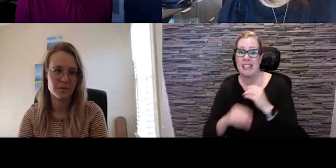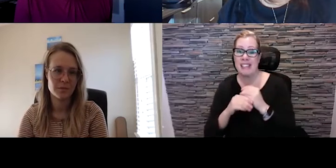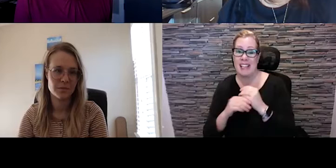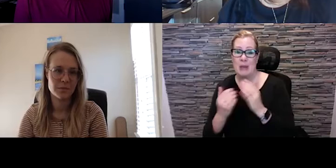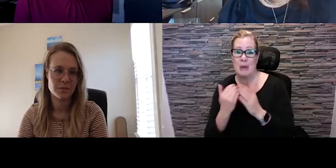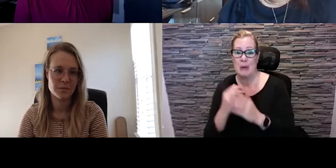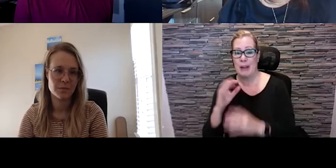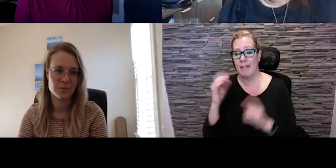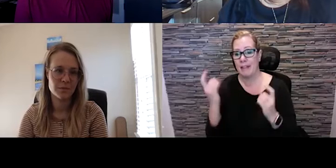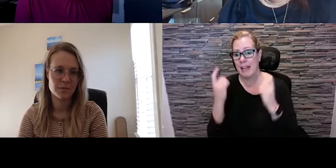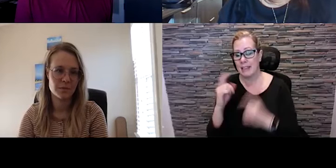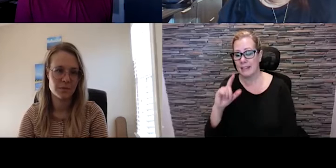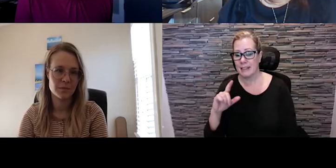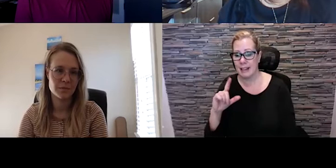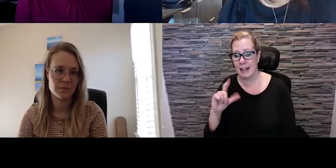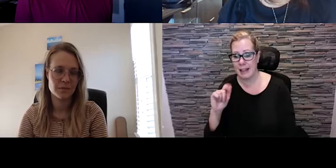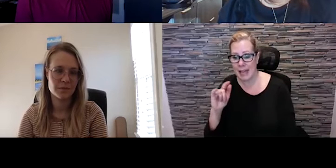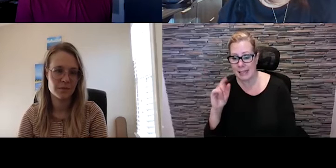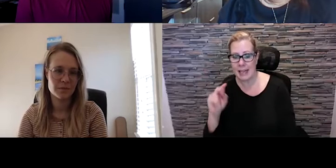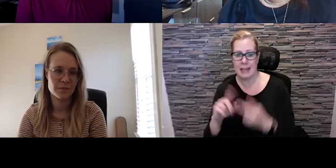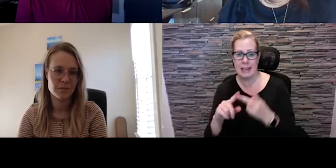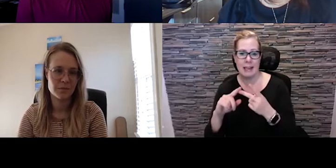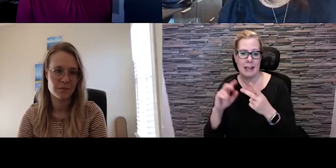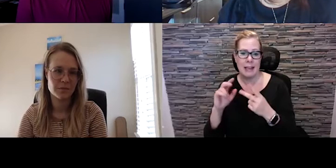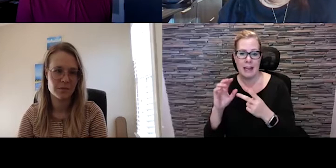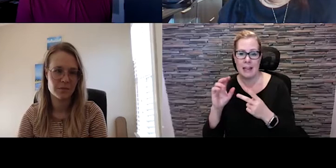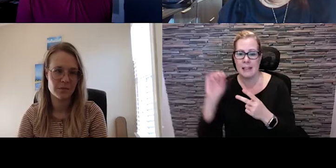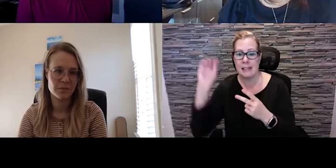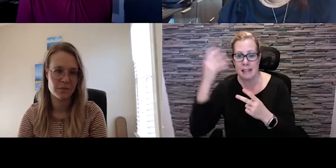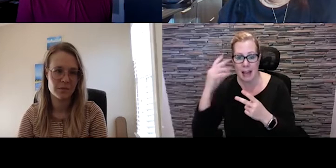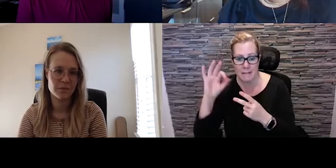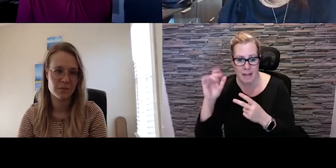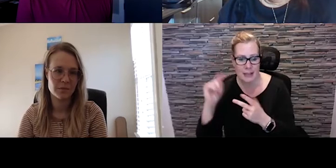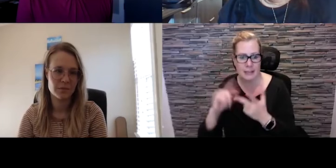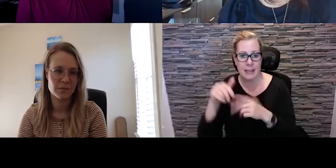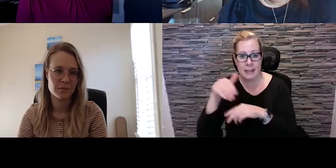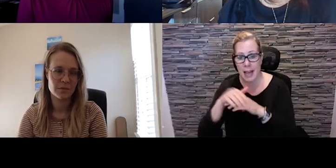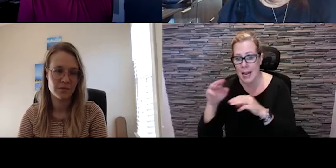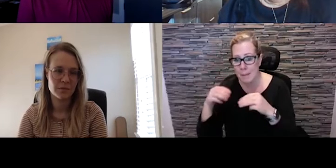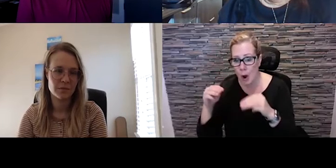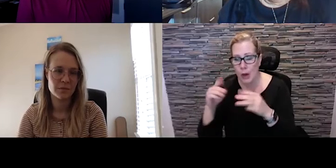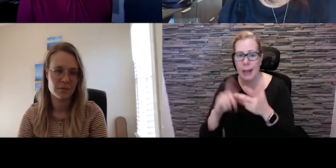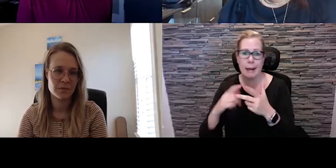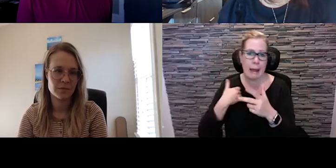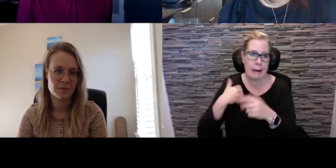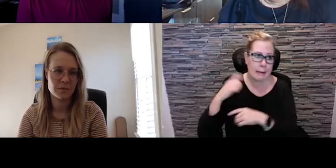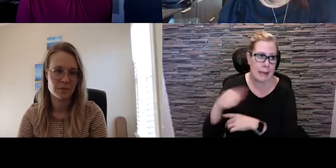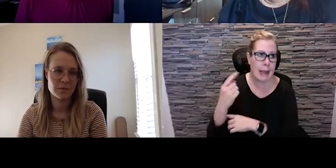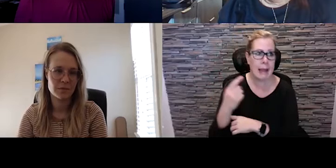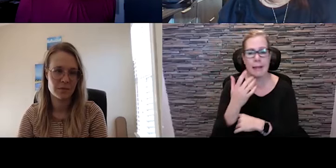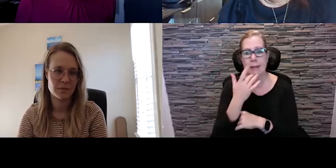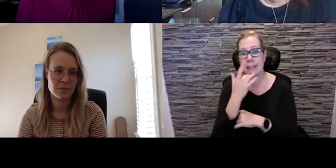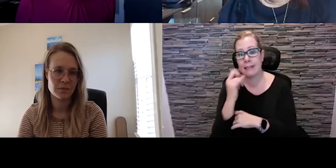Latin Festival, the Inglewood Sunfest, the Inglewood Night Markets, the Taste of Calgary, Canada Day at Eau Claire Market,